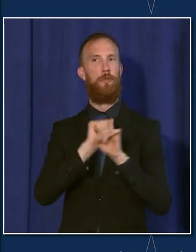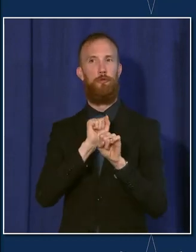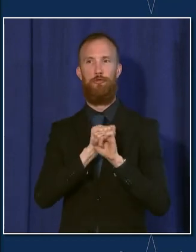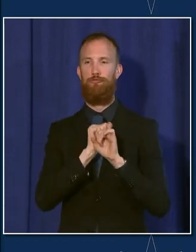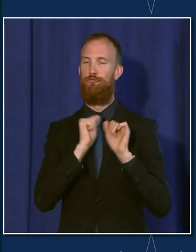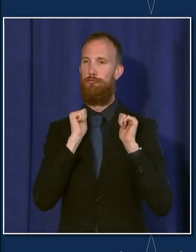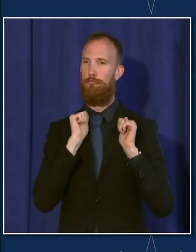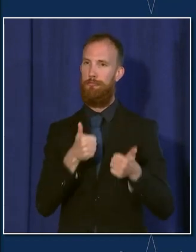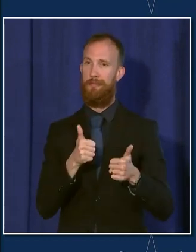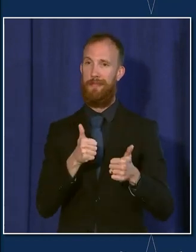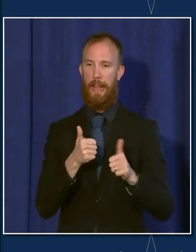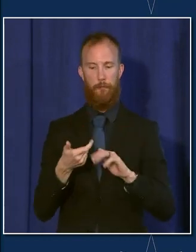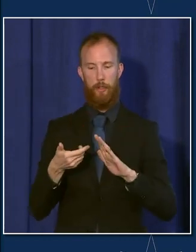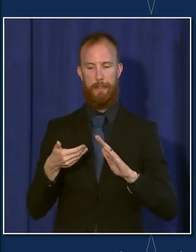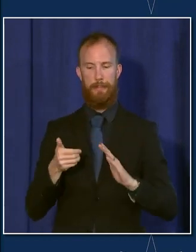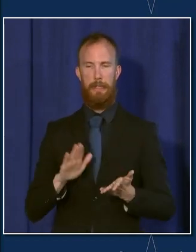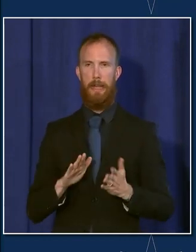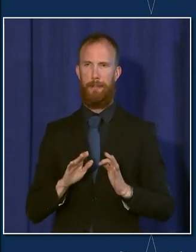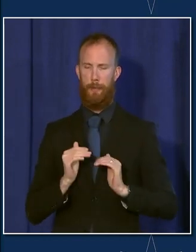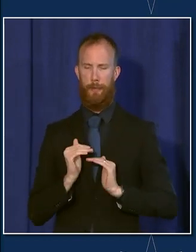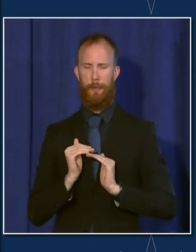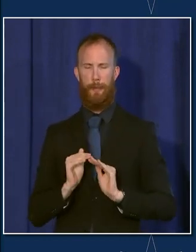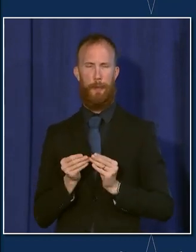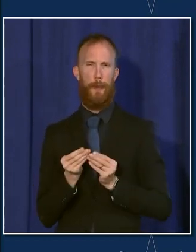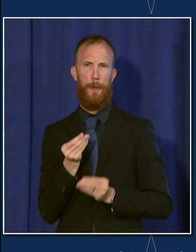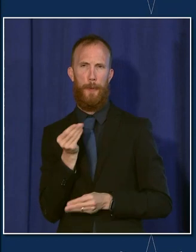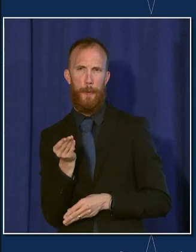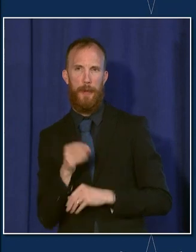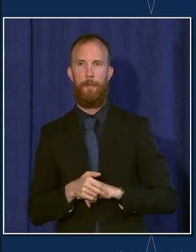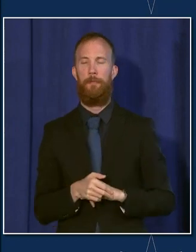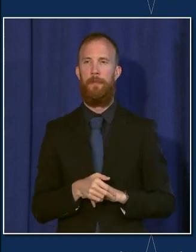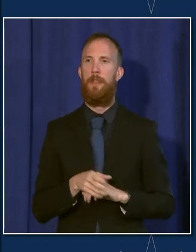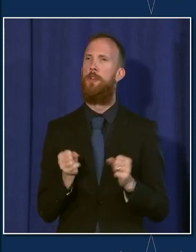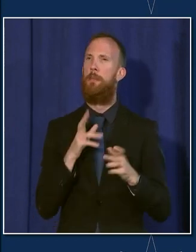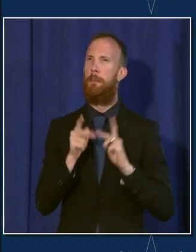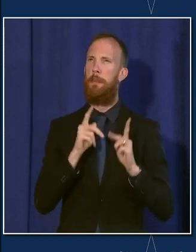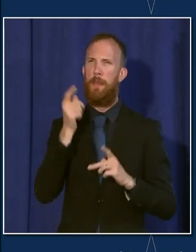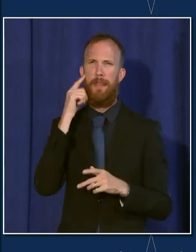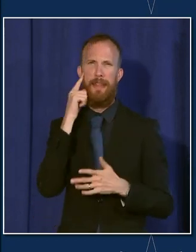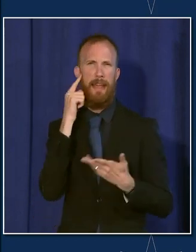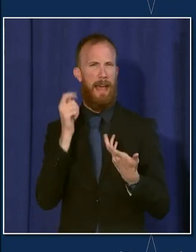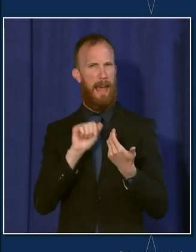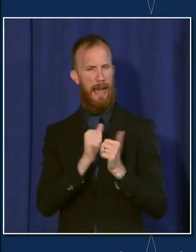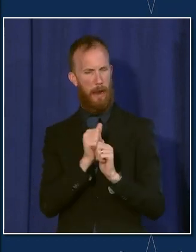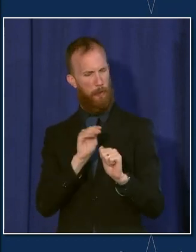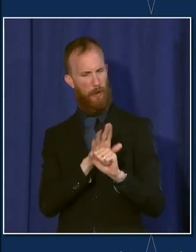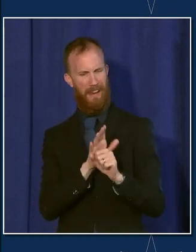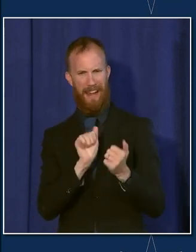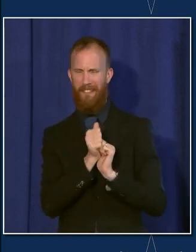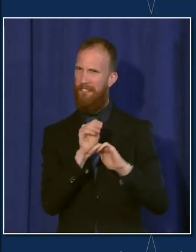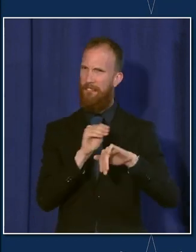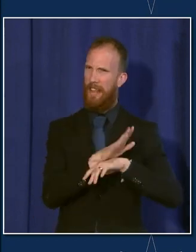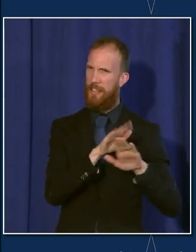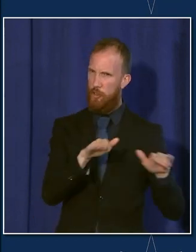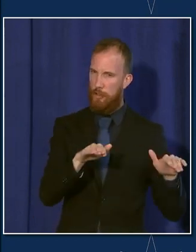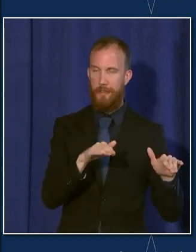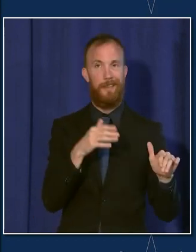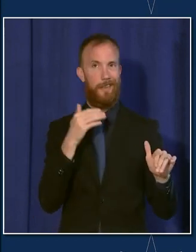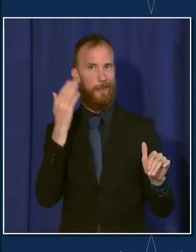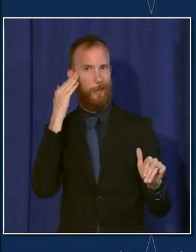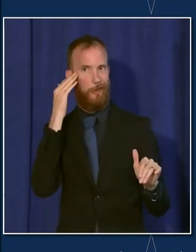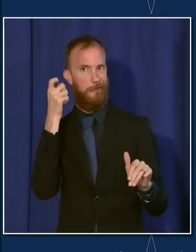it's even better. We've been getting a lot of questions about how COVID is impacting children, particularly as we look toward the return to school.